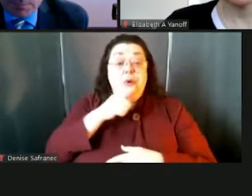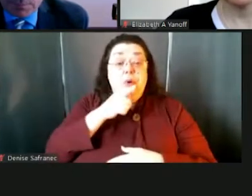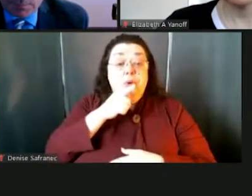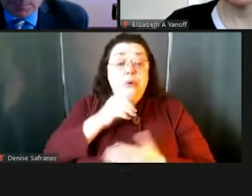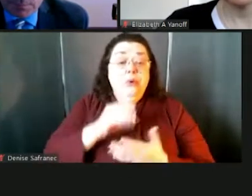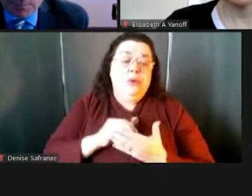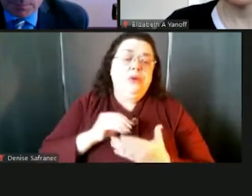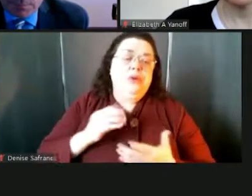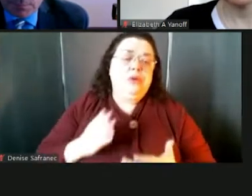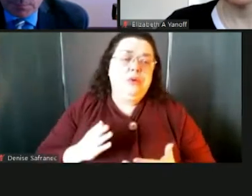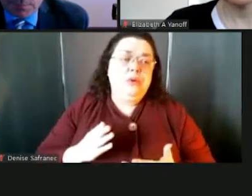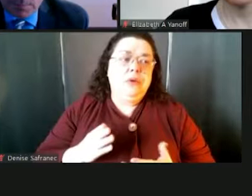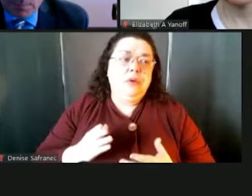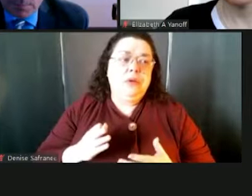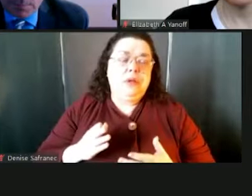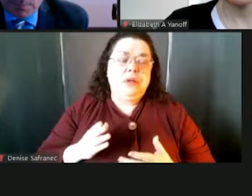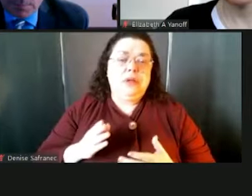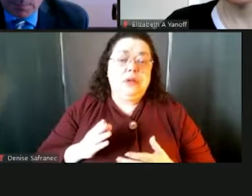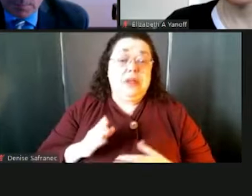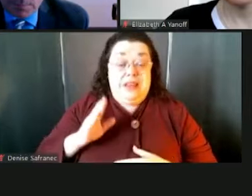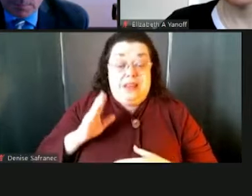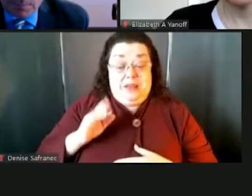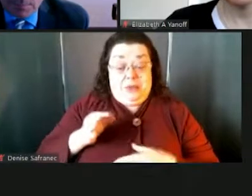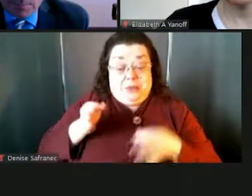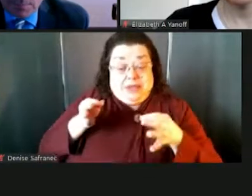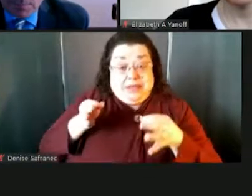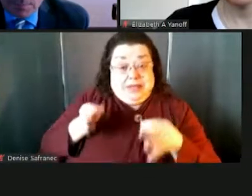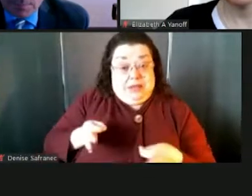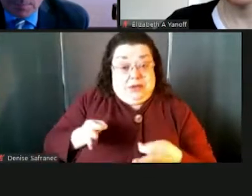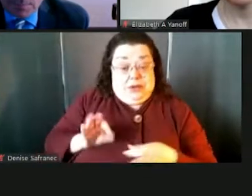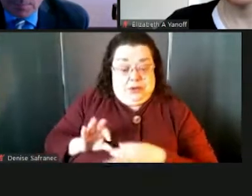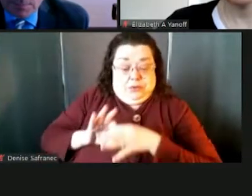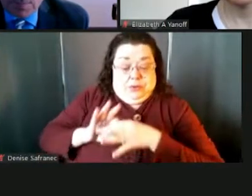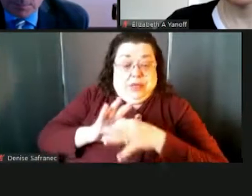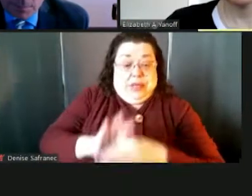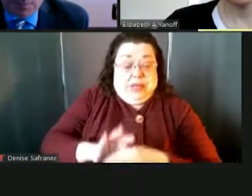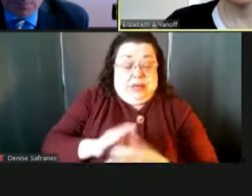have to make our decisions in the best interest of those students and their families.